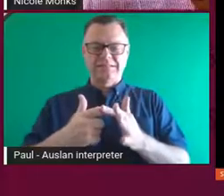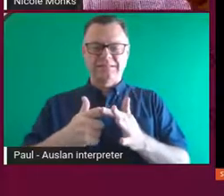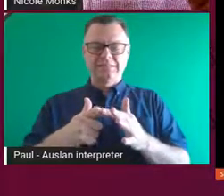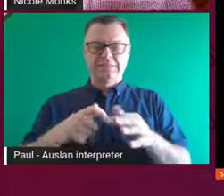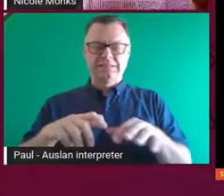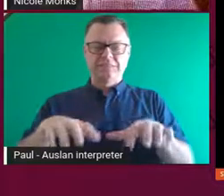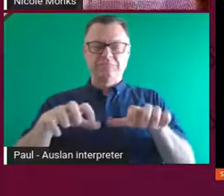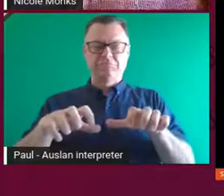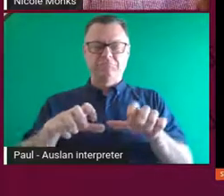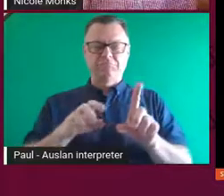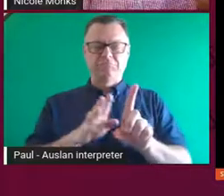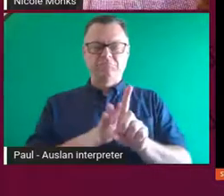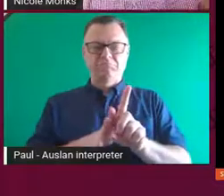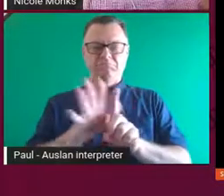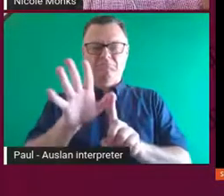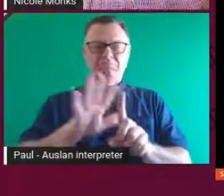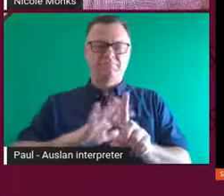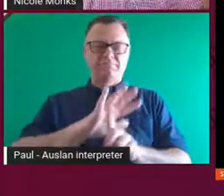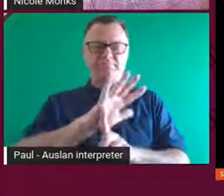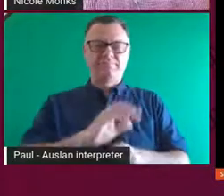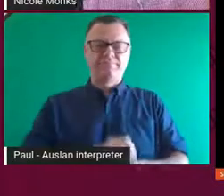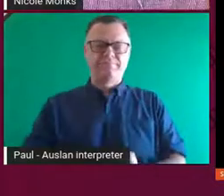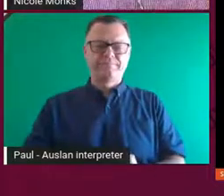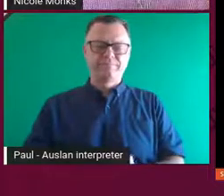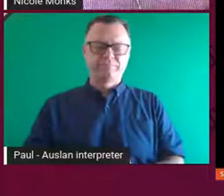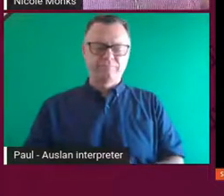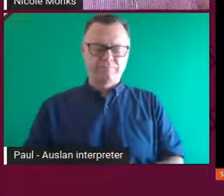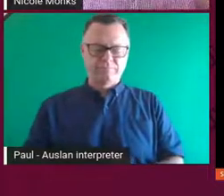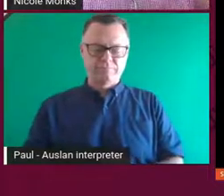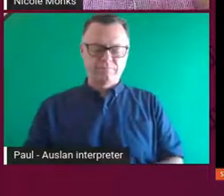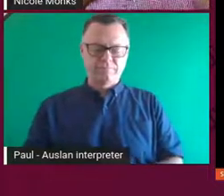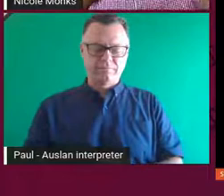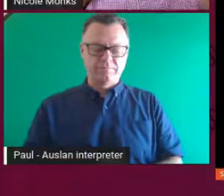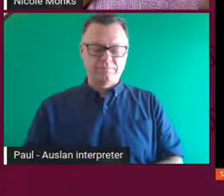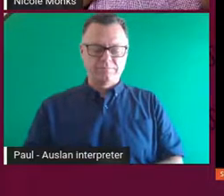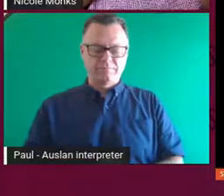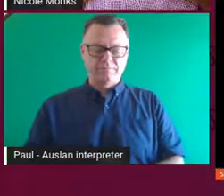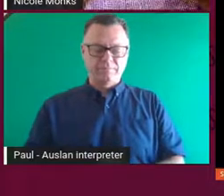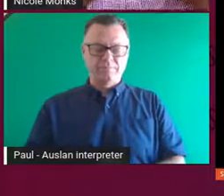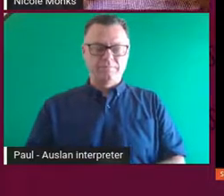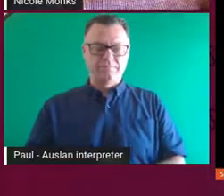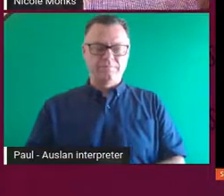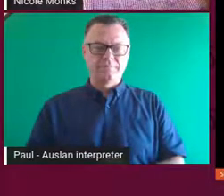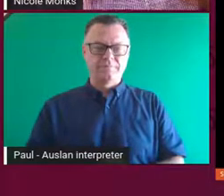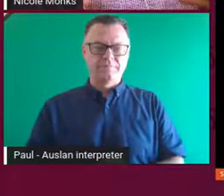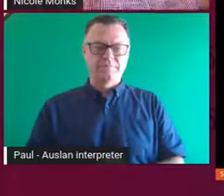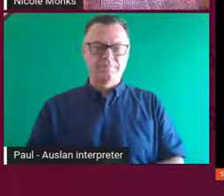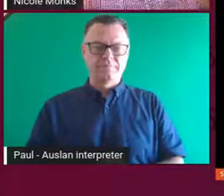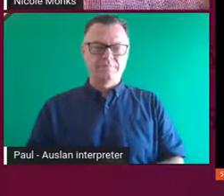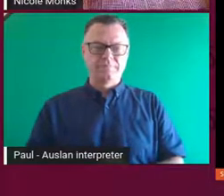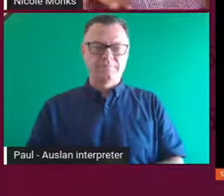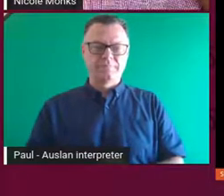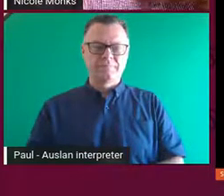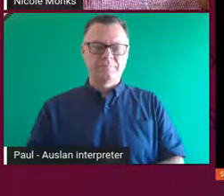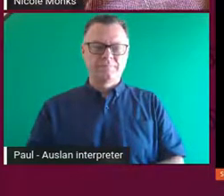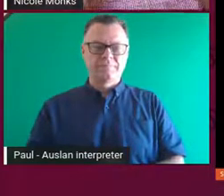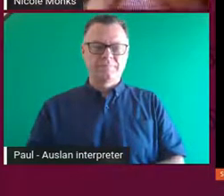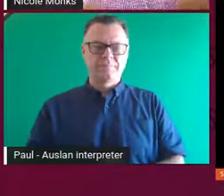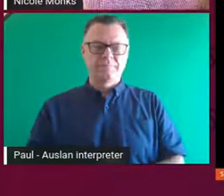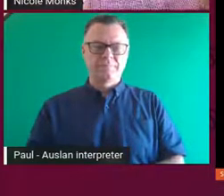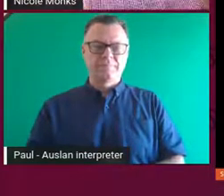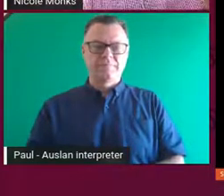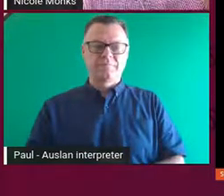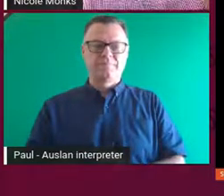And so I went through a process of sort of categorising them all down so that when I